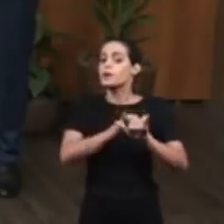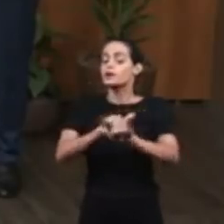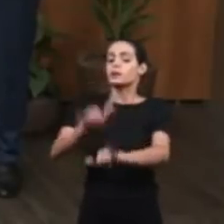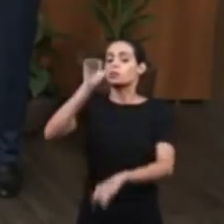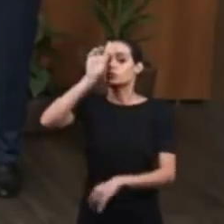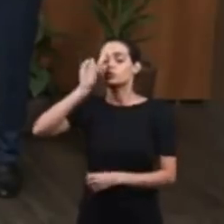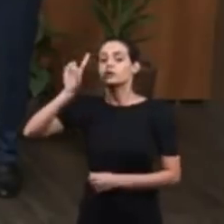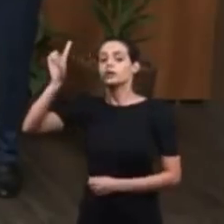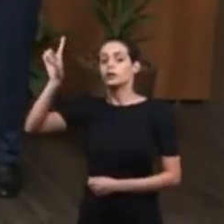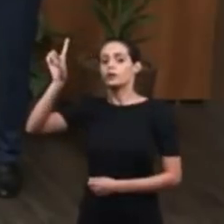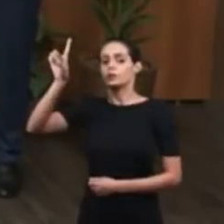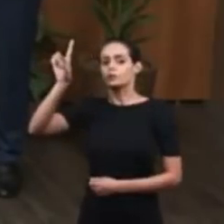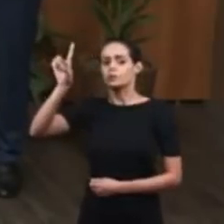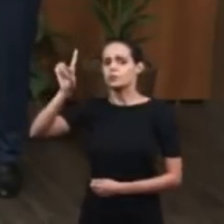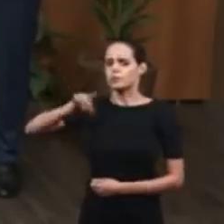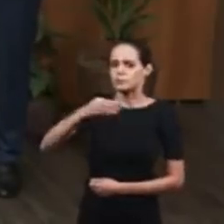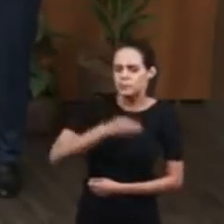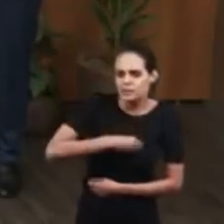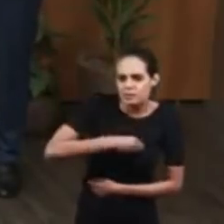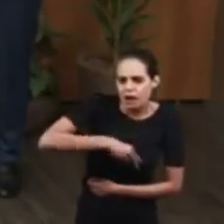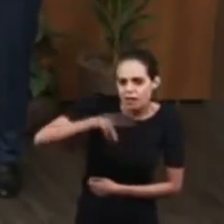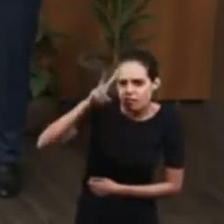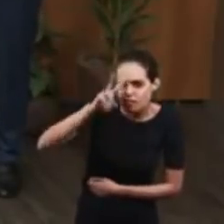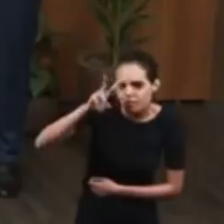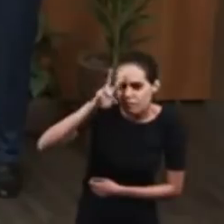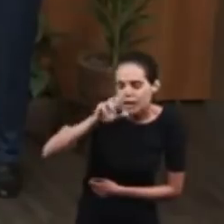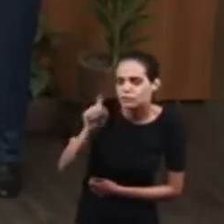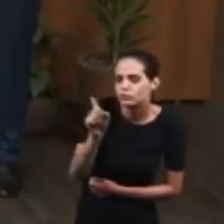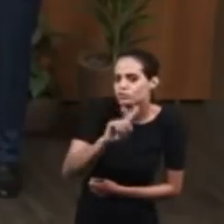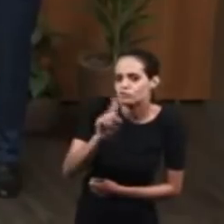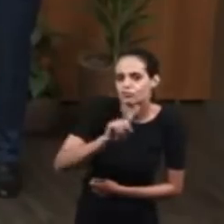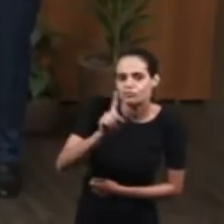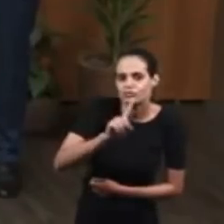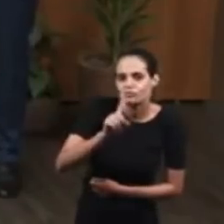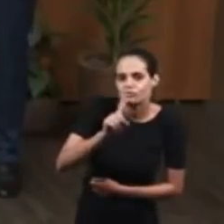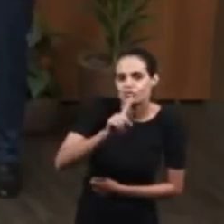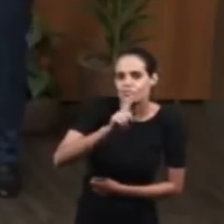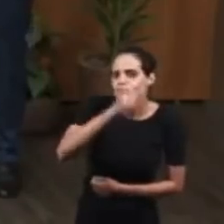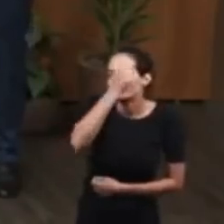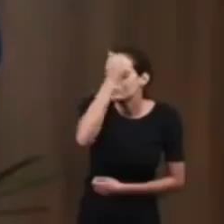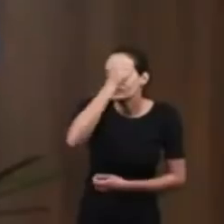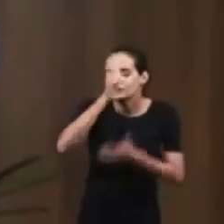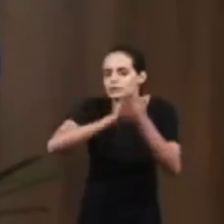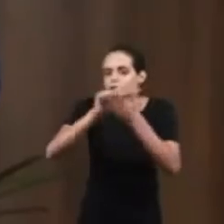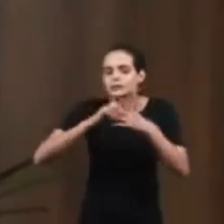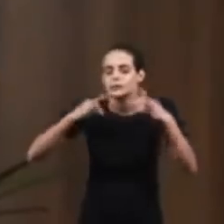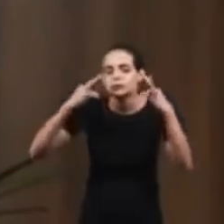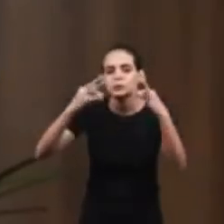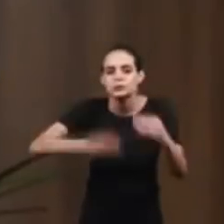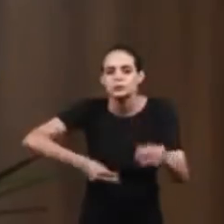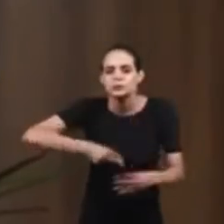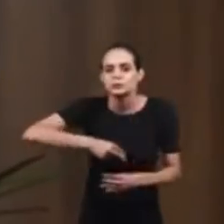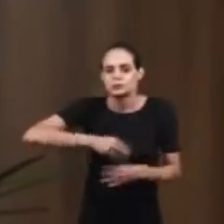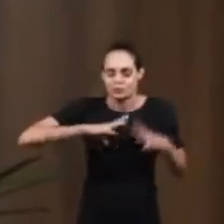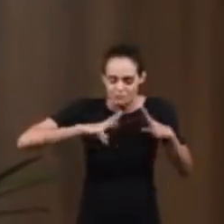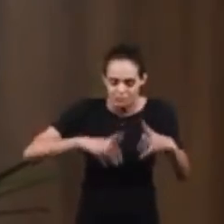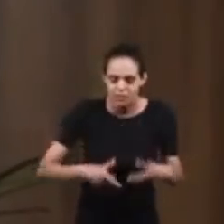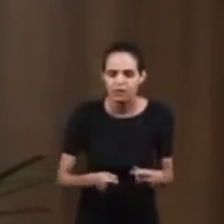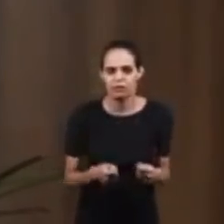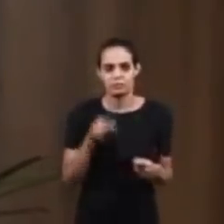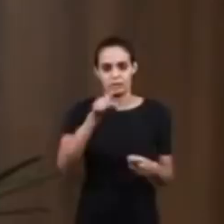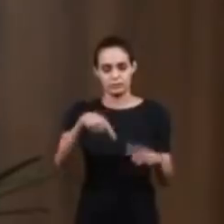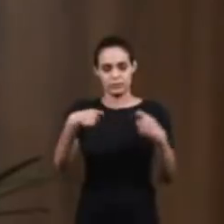your sins anymore. This is God's forgiveness. In other words, all we have to do is to accept Jesus.